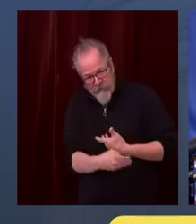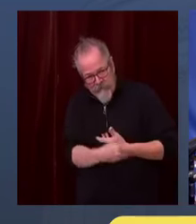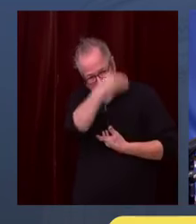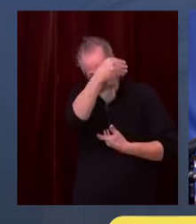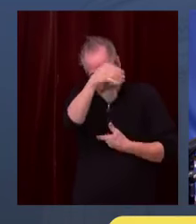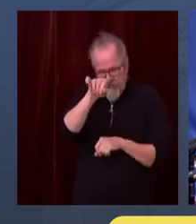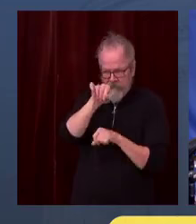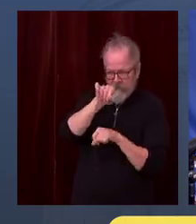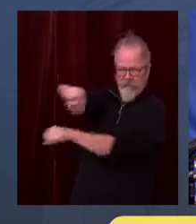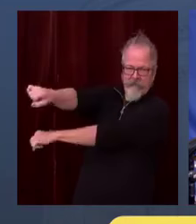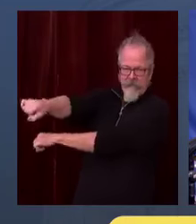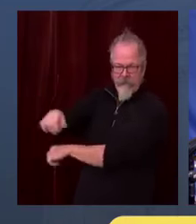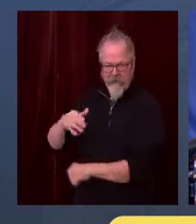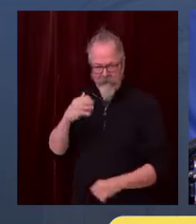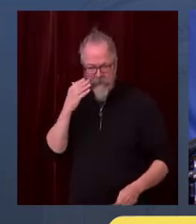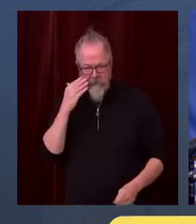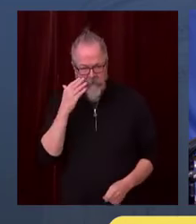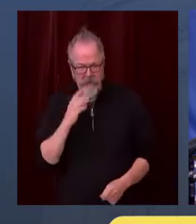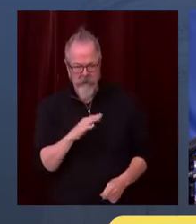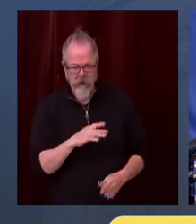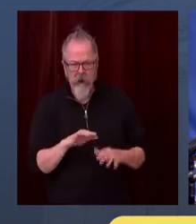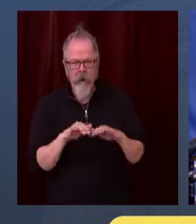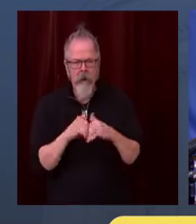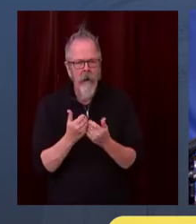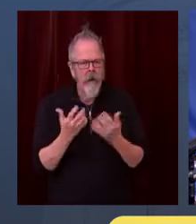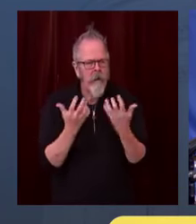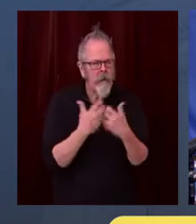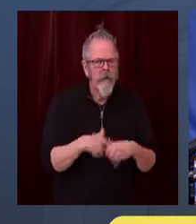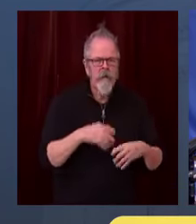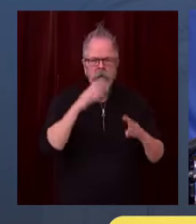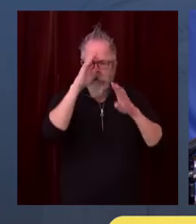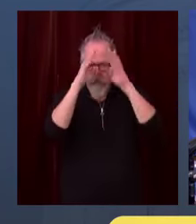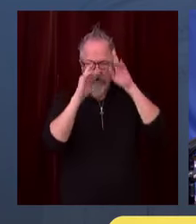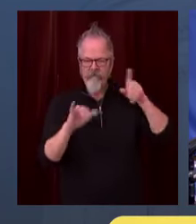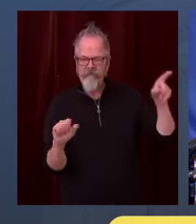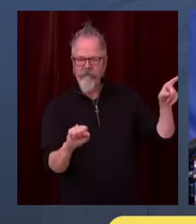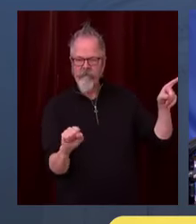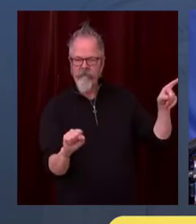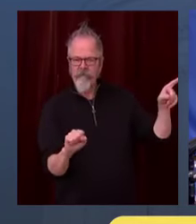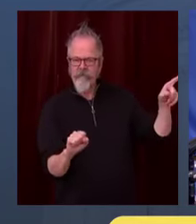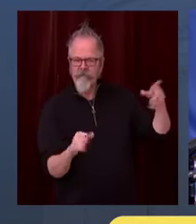aspects of this totally resolved when we announced this today.